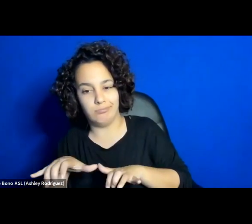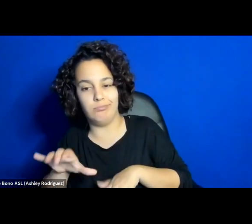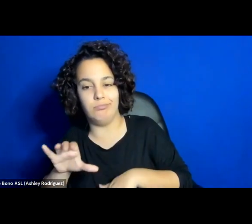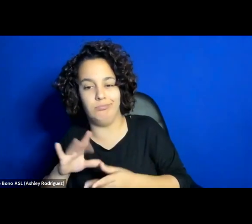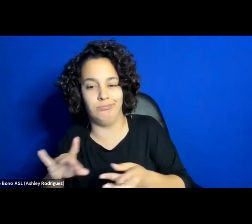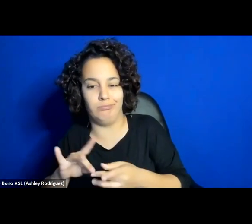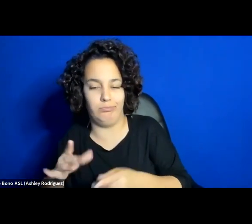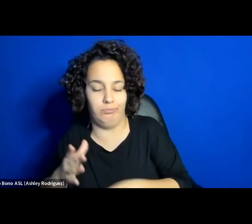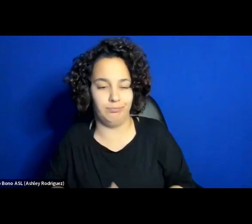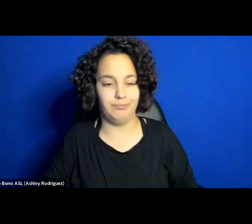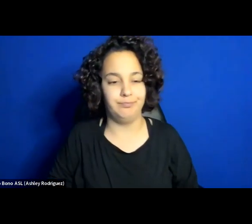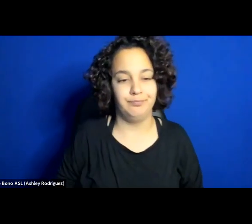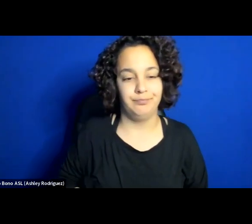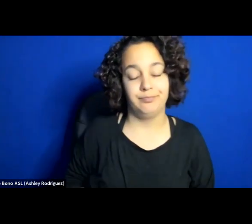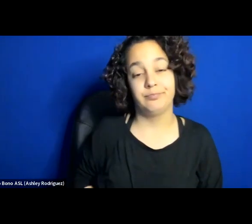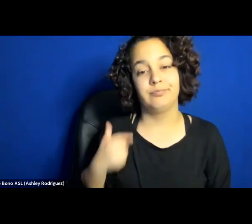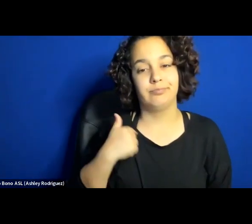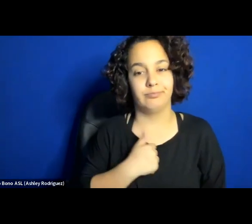the Q amp a.